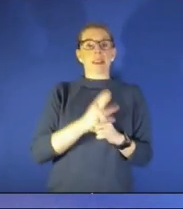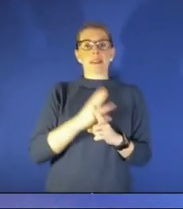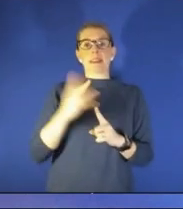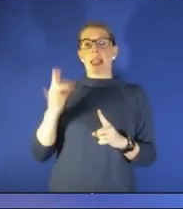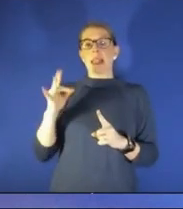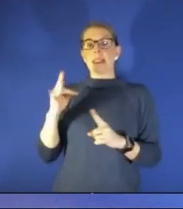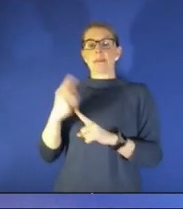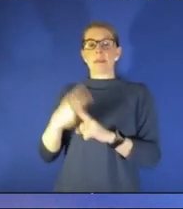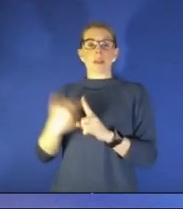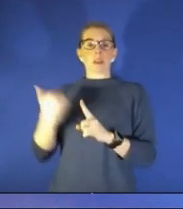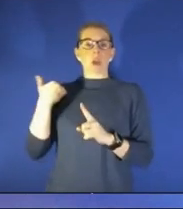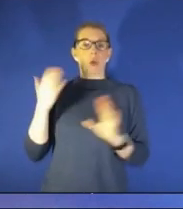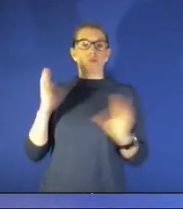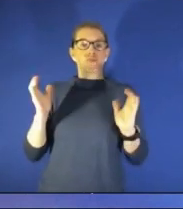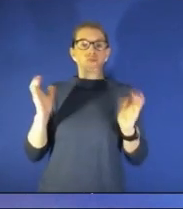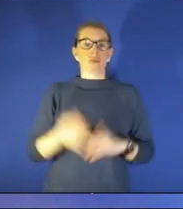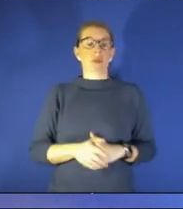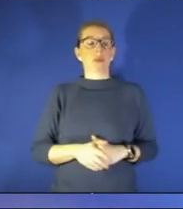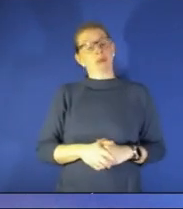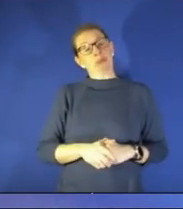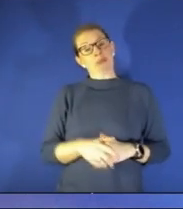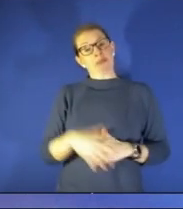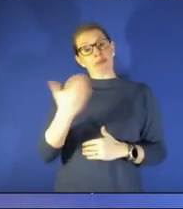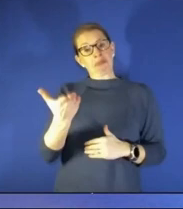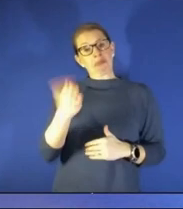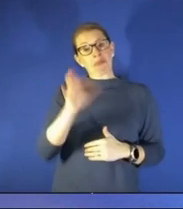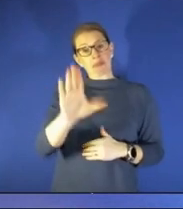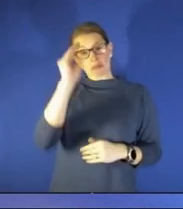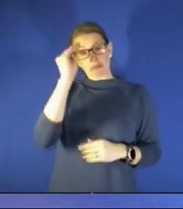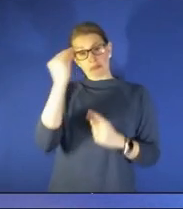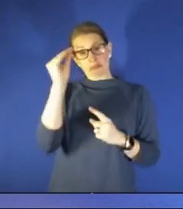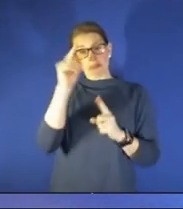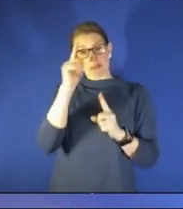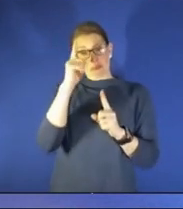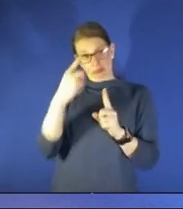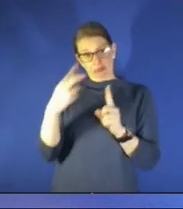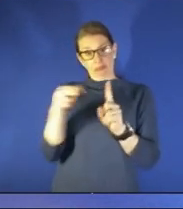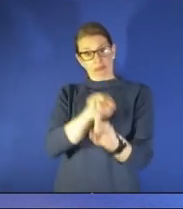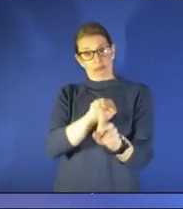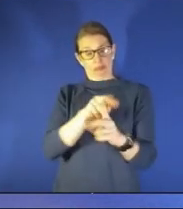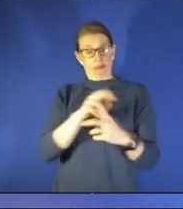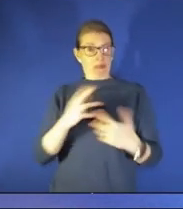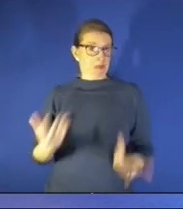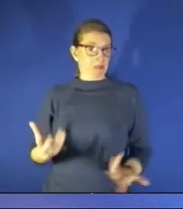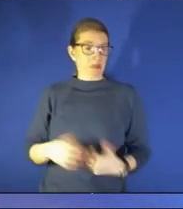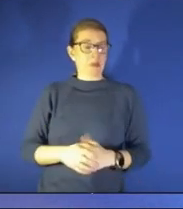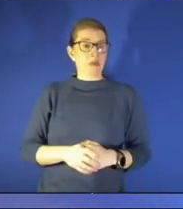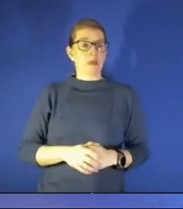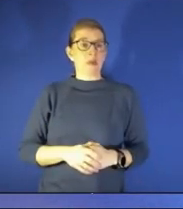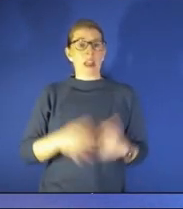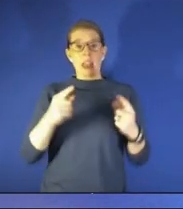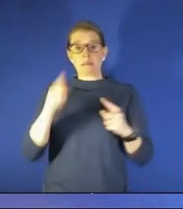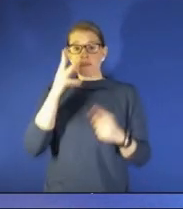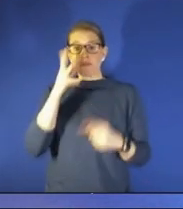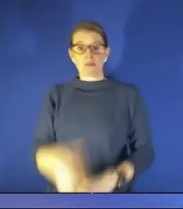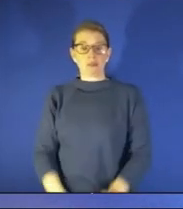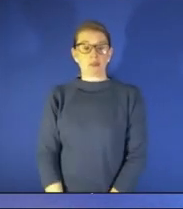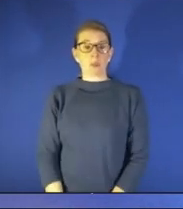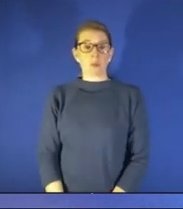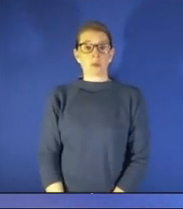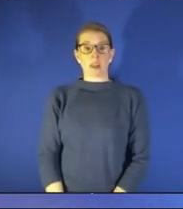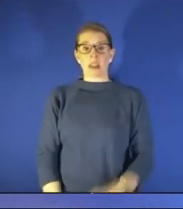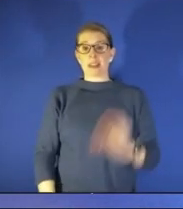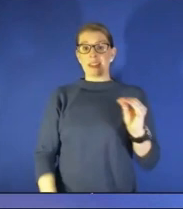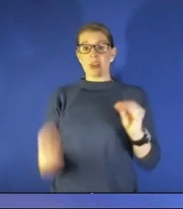just your take on on that of what what we think we're going to see and um you know when we see the zero numbers up there i think people are